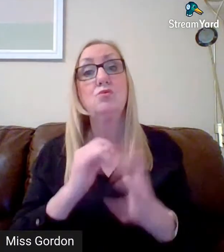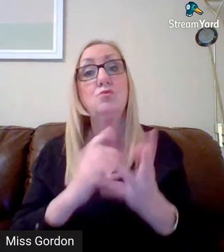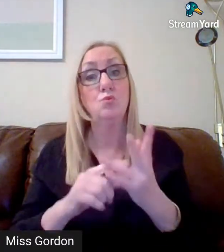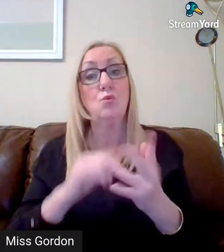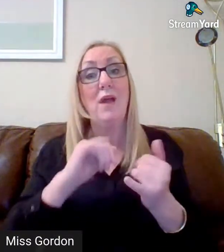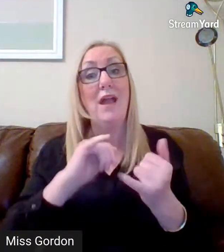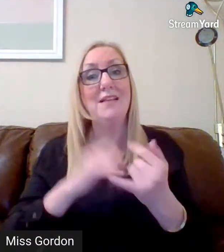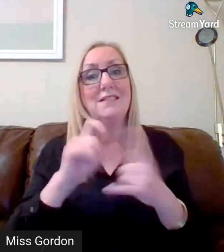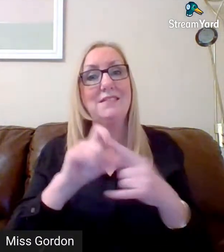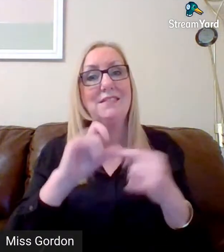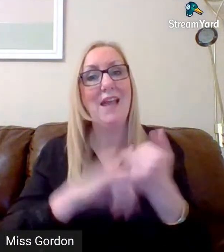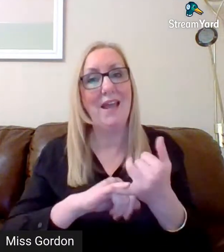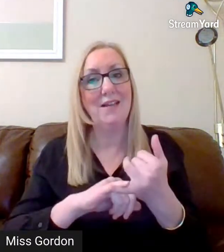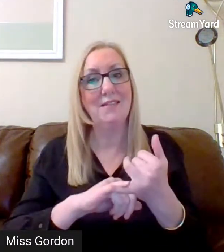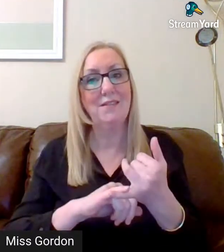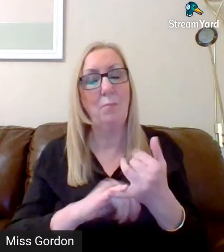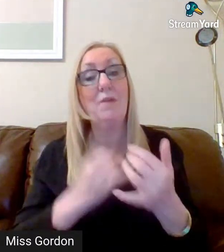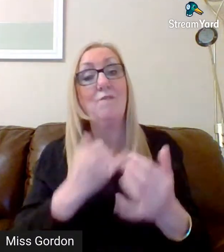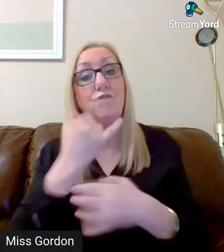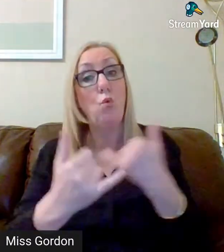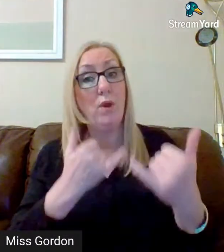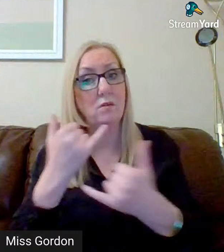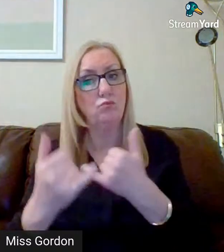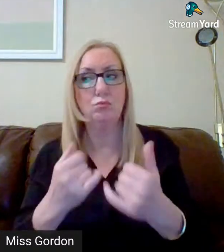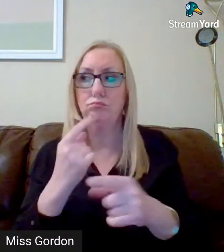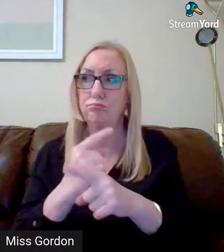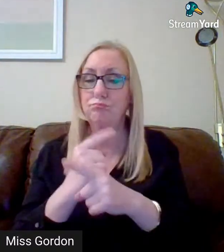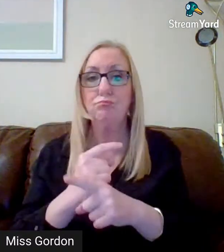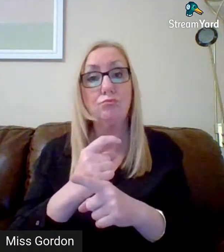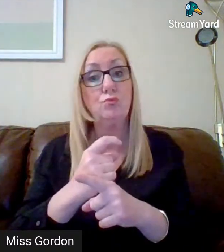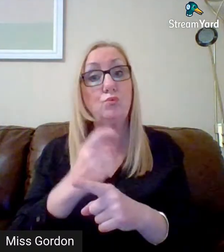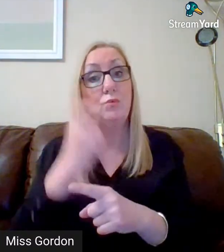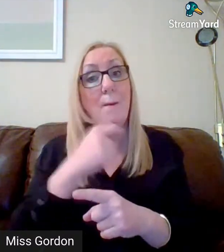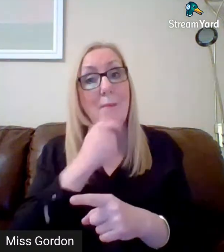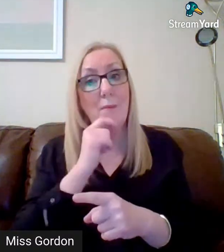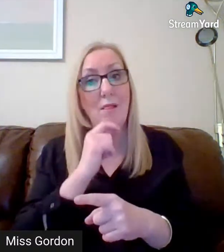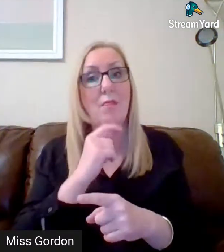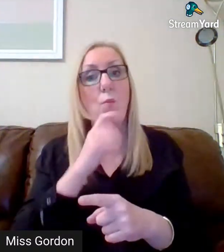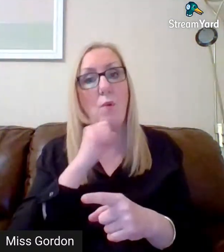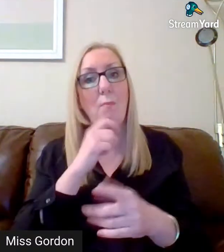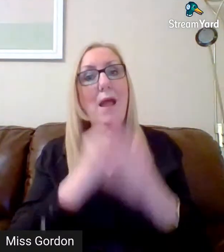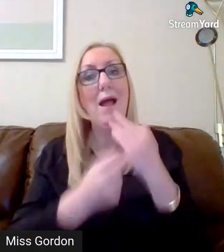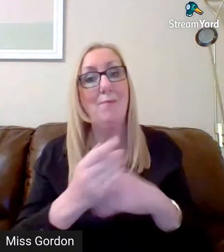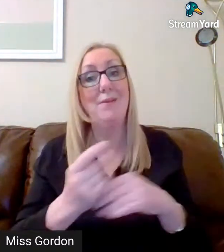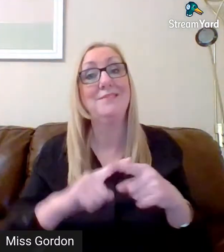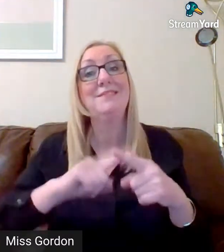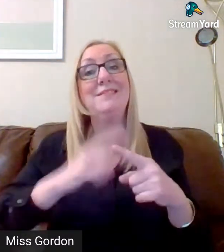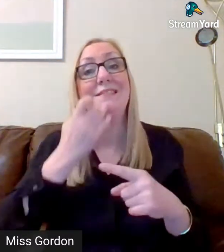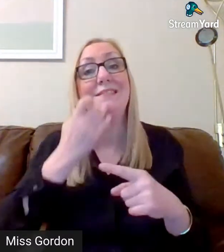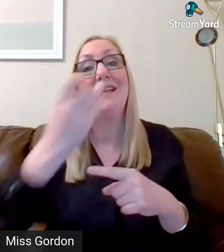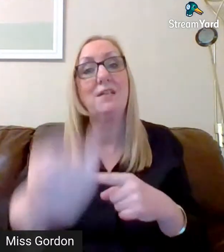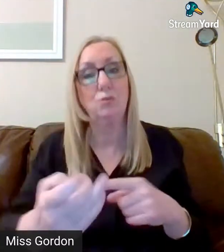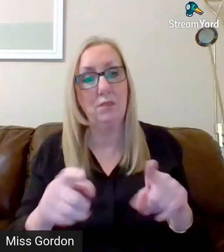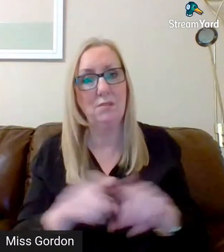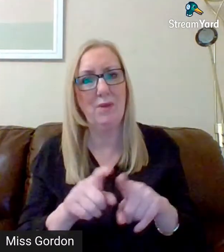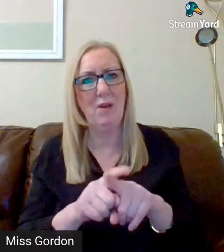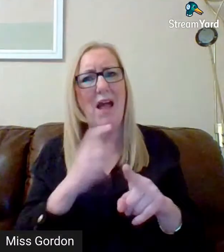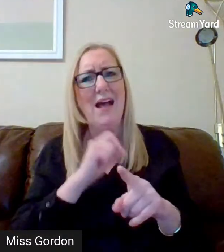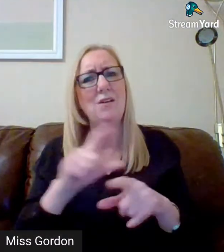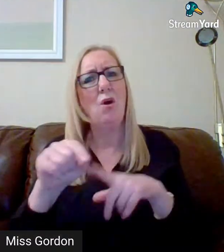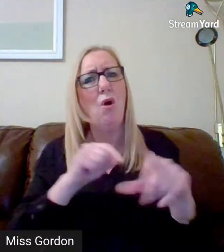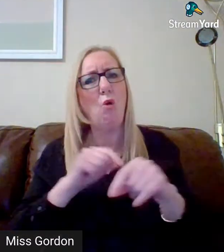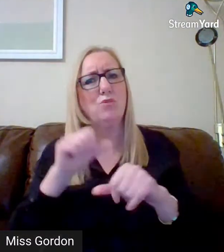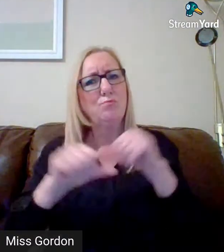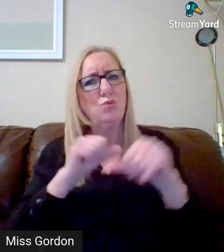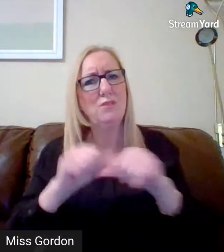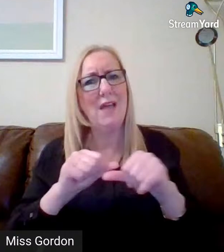people. If that hasn't happened yet, then they'll be doing that next week as well. We've had to bring the option process forward a little bit. Mr.